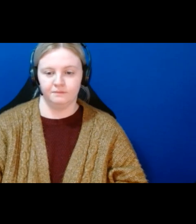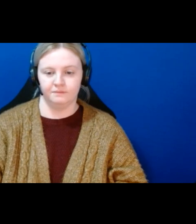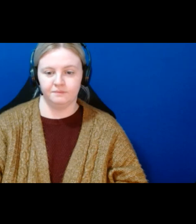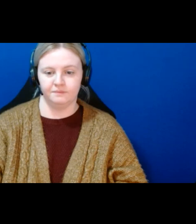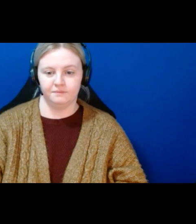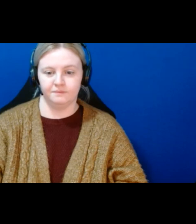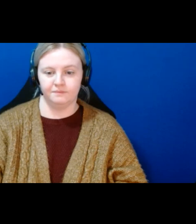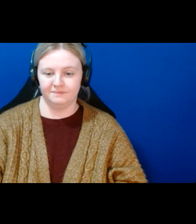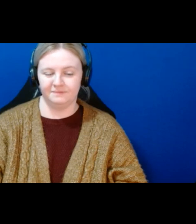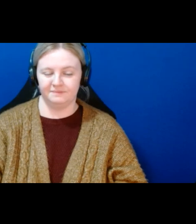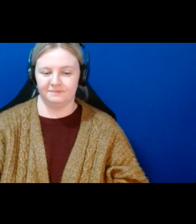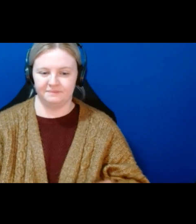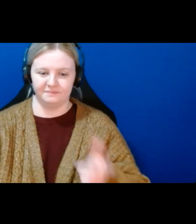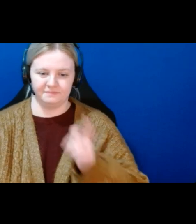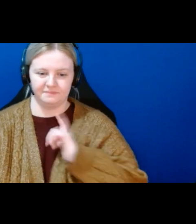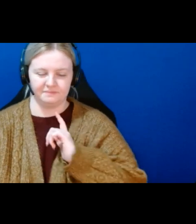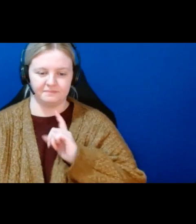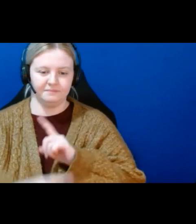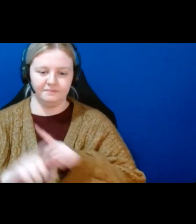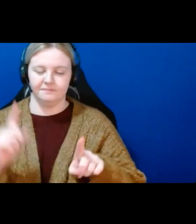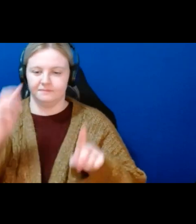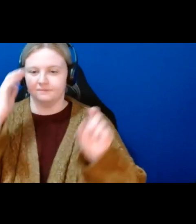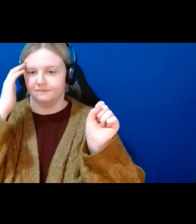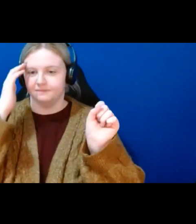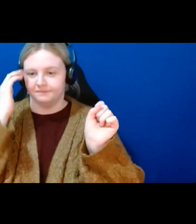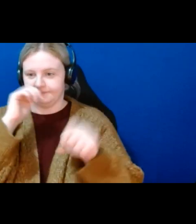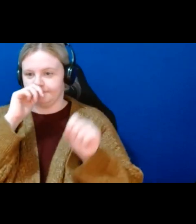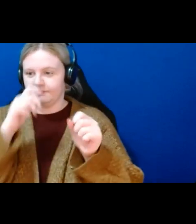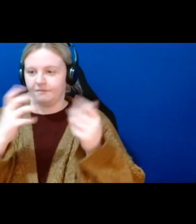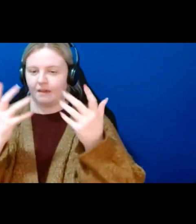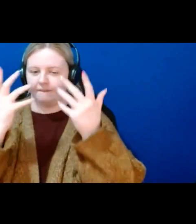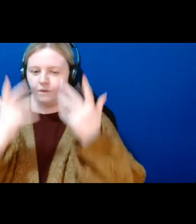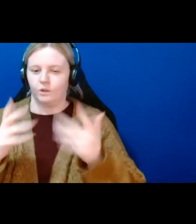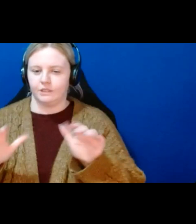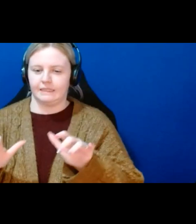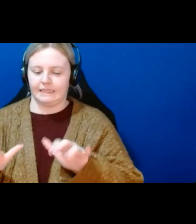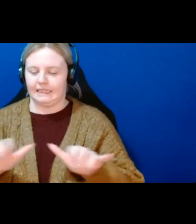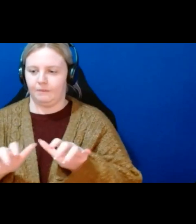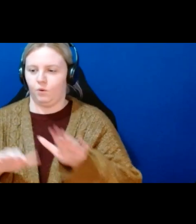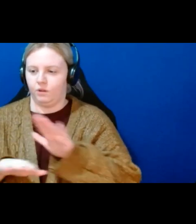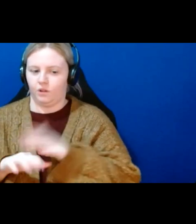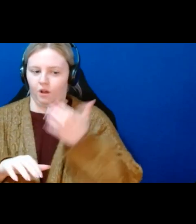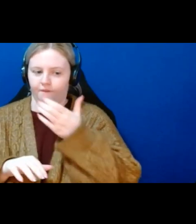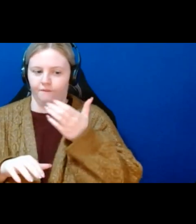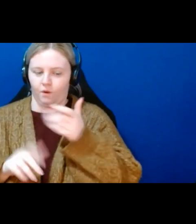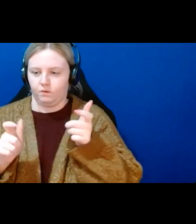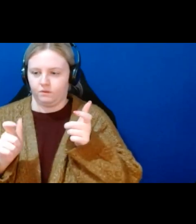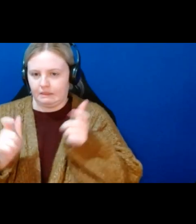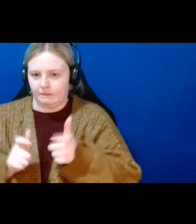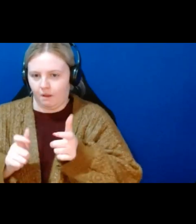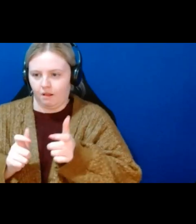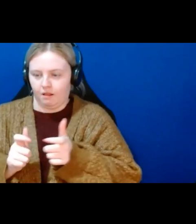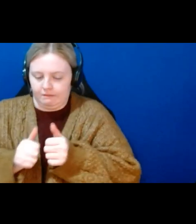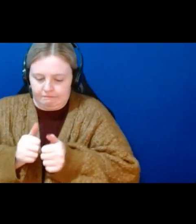but yeah unfortunately the keyboards are really tiny on our phones and tablets and we can't